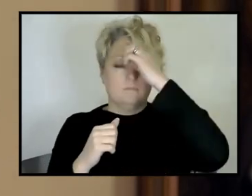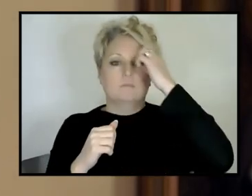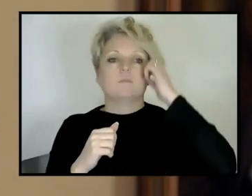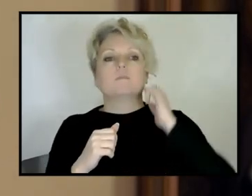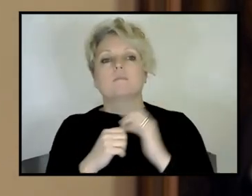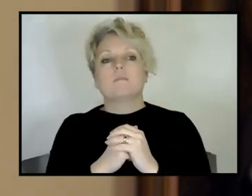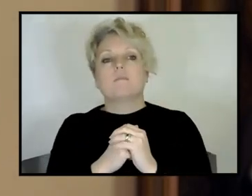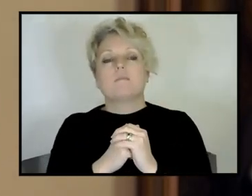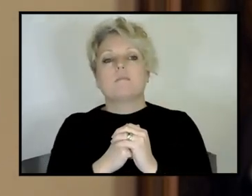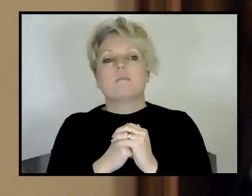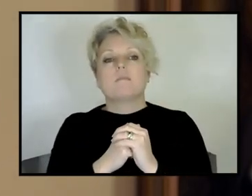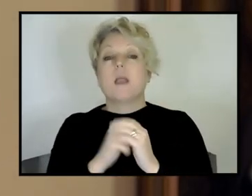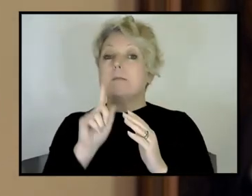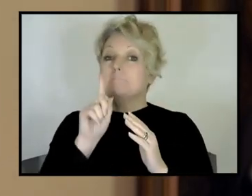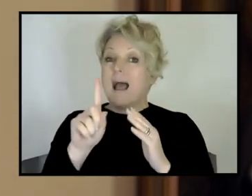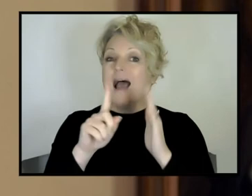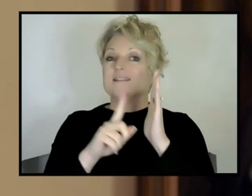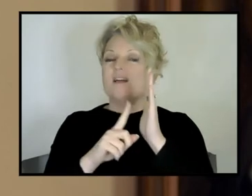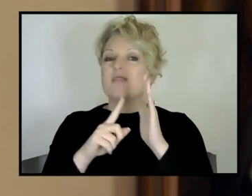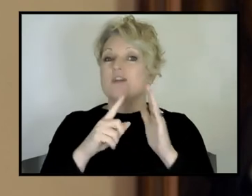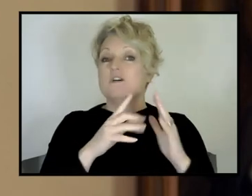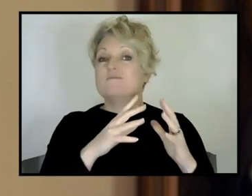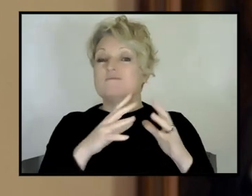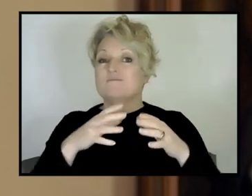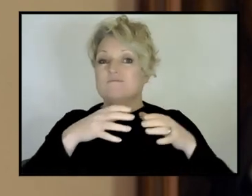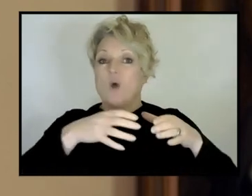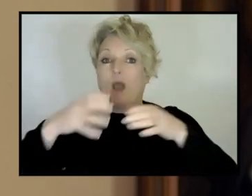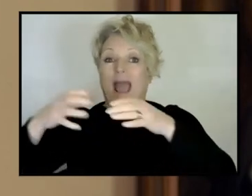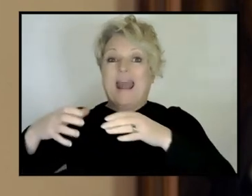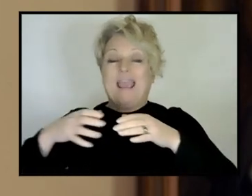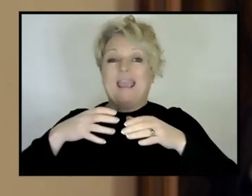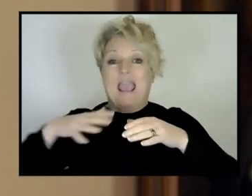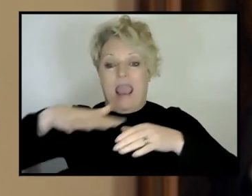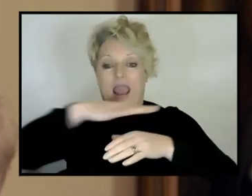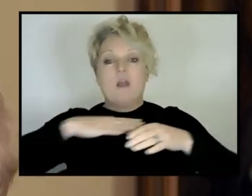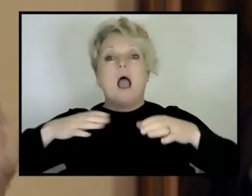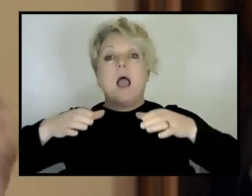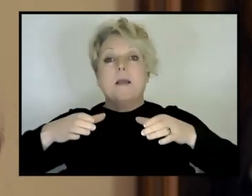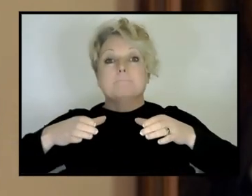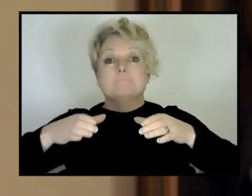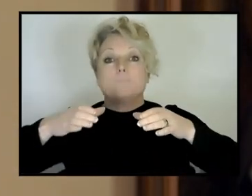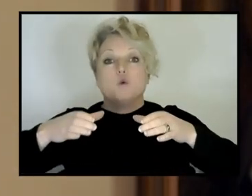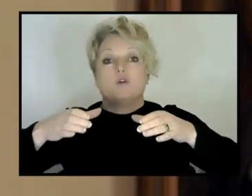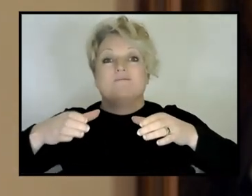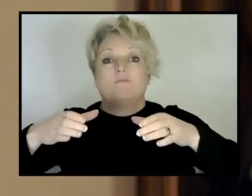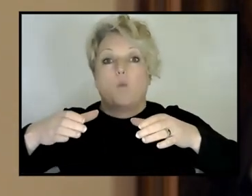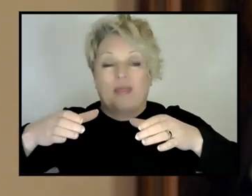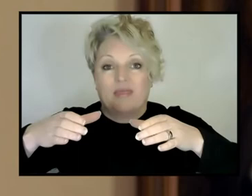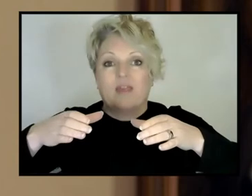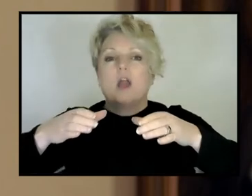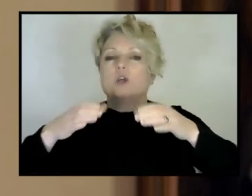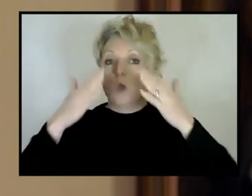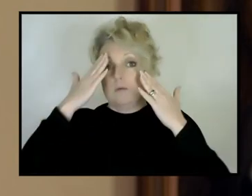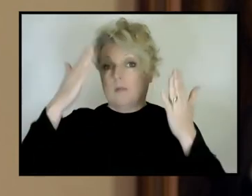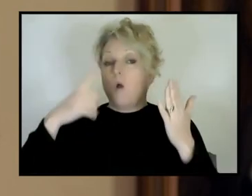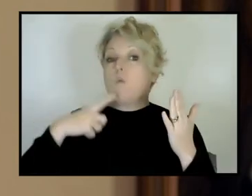lava, uh, plane or the volcanic area is moving with the continent. So it's a bit intriguing as to what's causing that, because